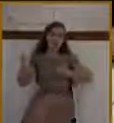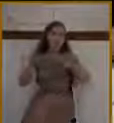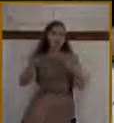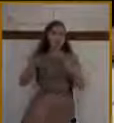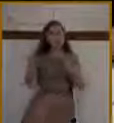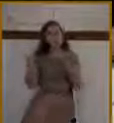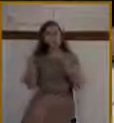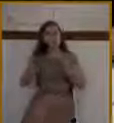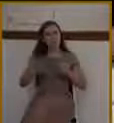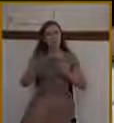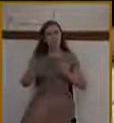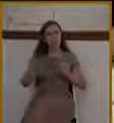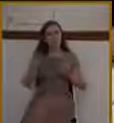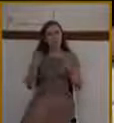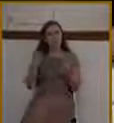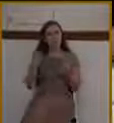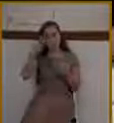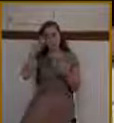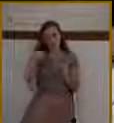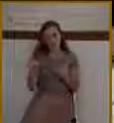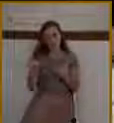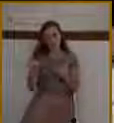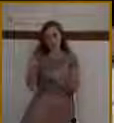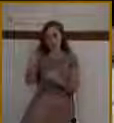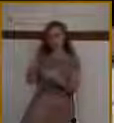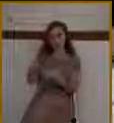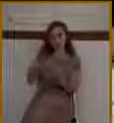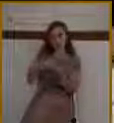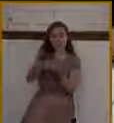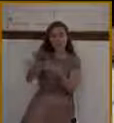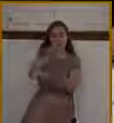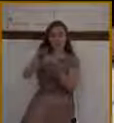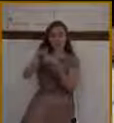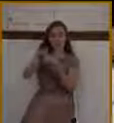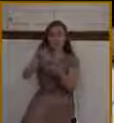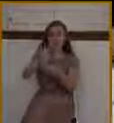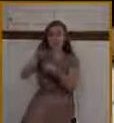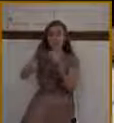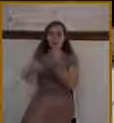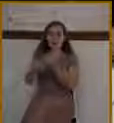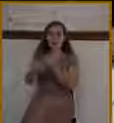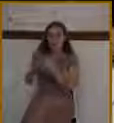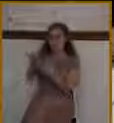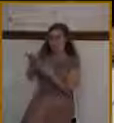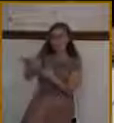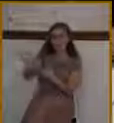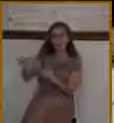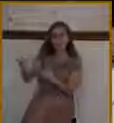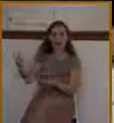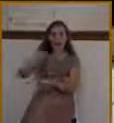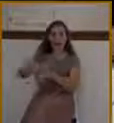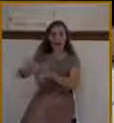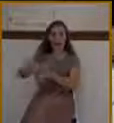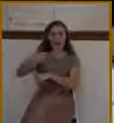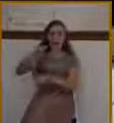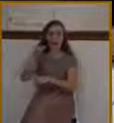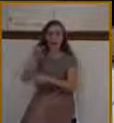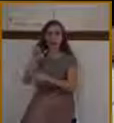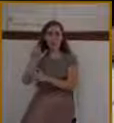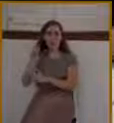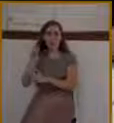verse? That verse specifically refers to this very day, Palm Sunday,